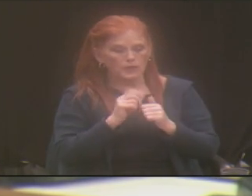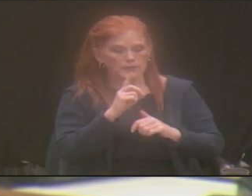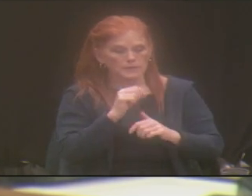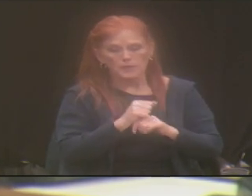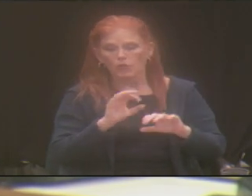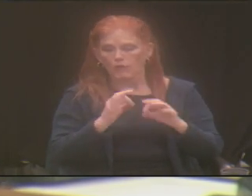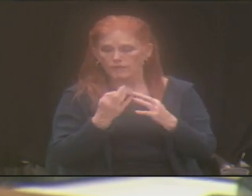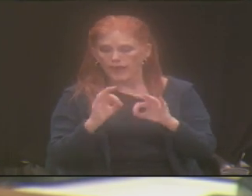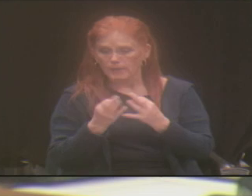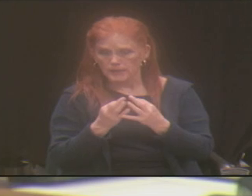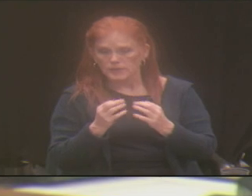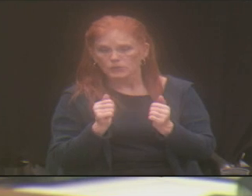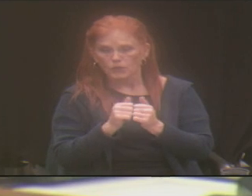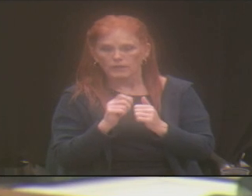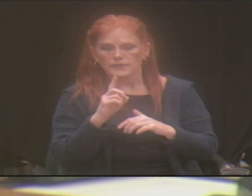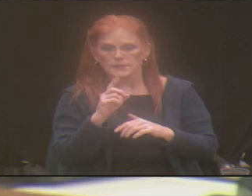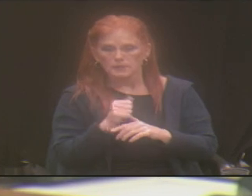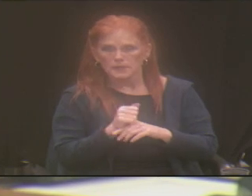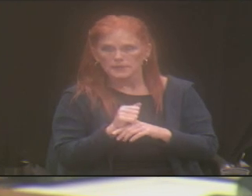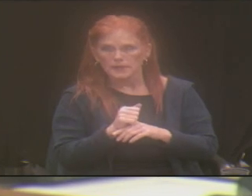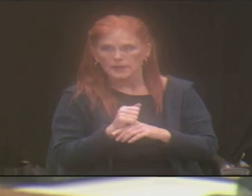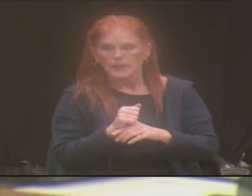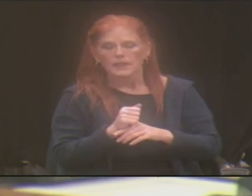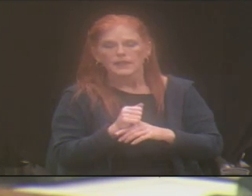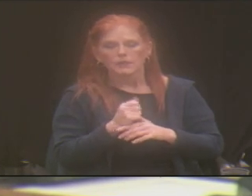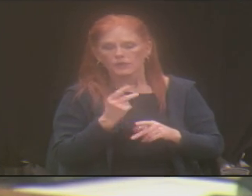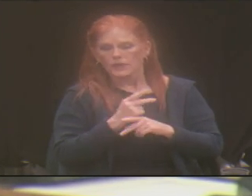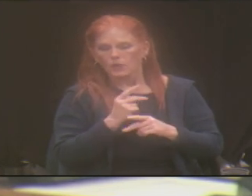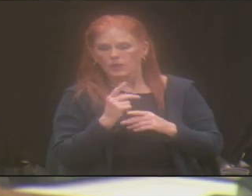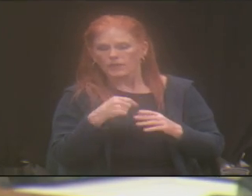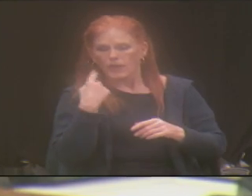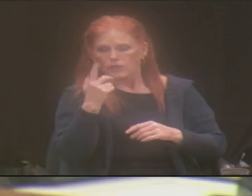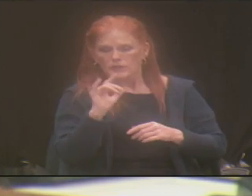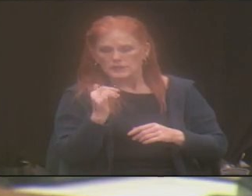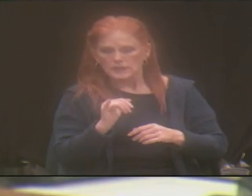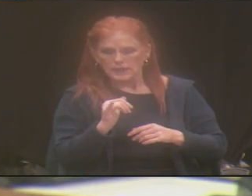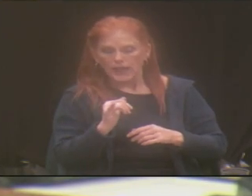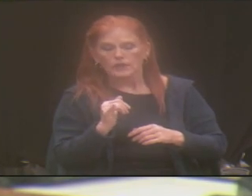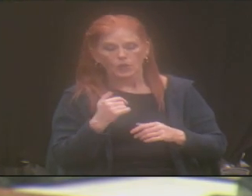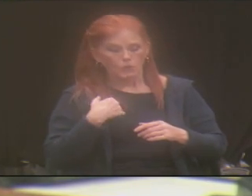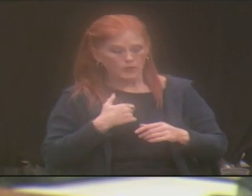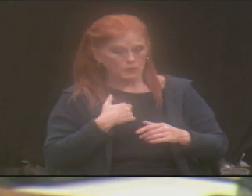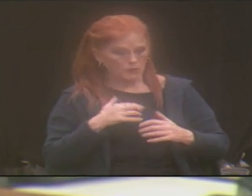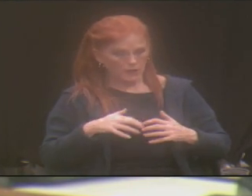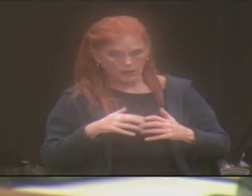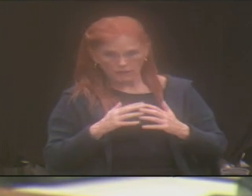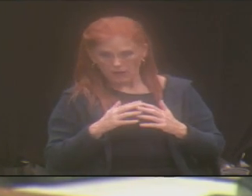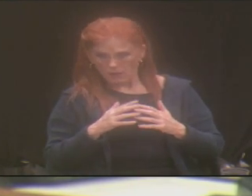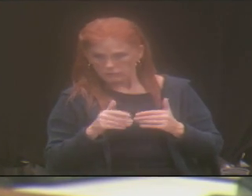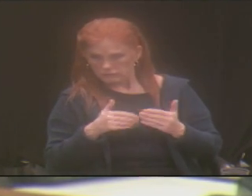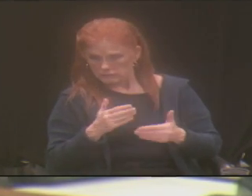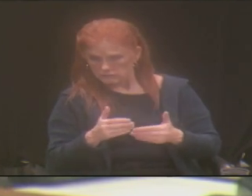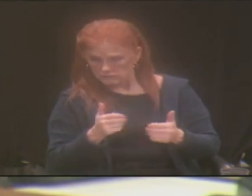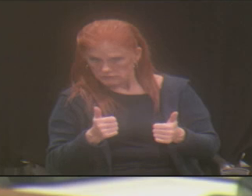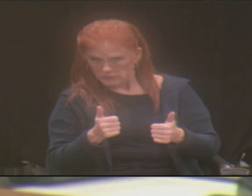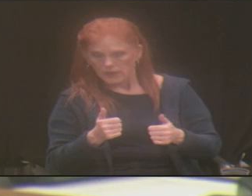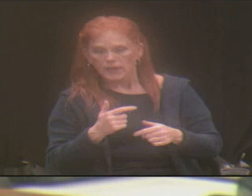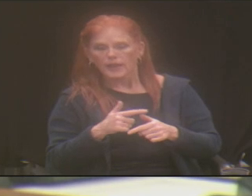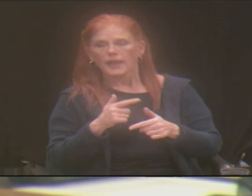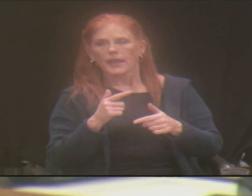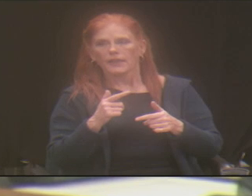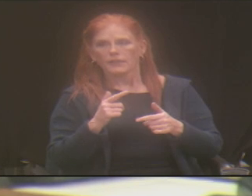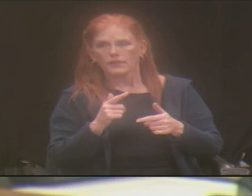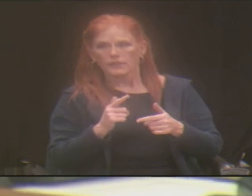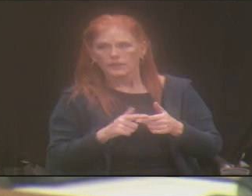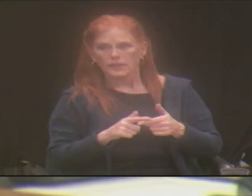with disabilities. And what would that look like? And then that way that can, once we get it up on its feet, then that can slide right